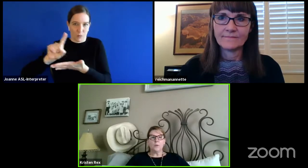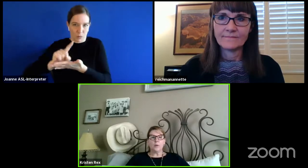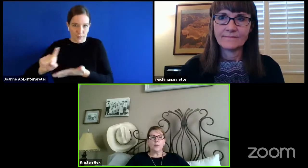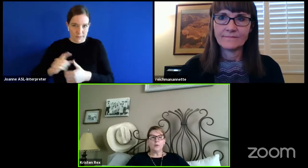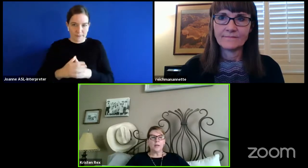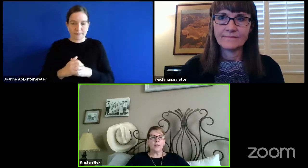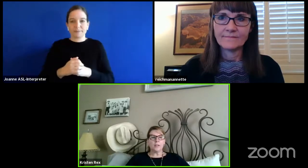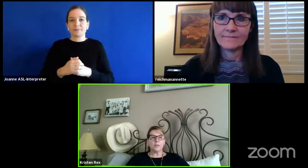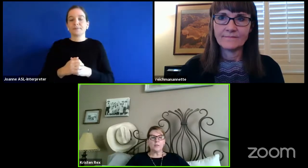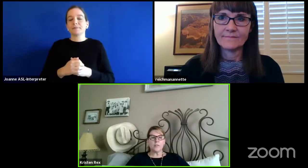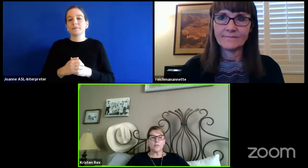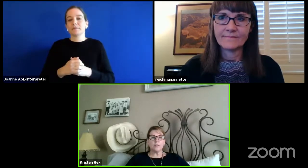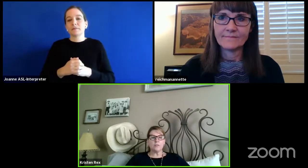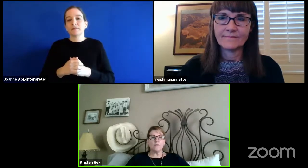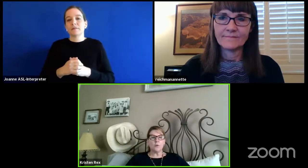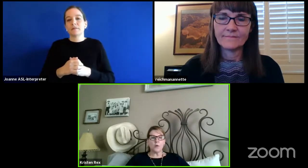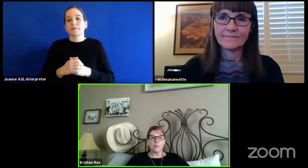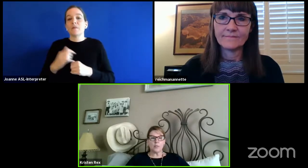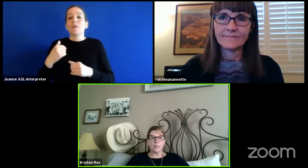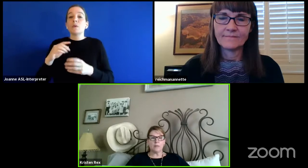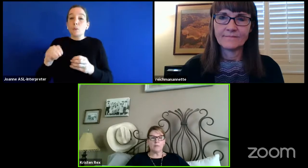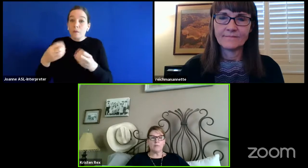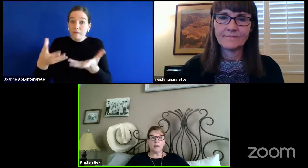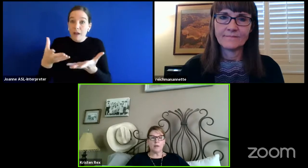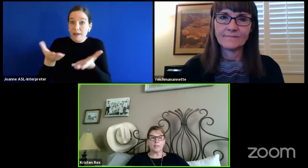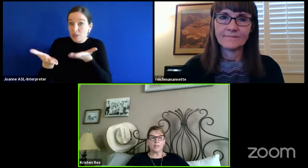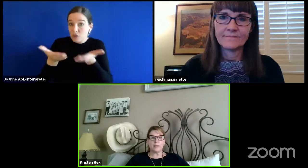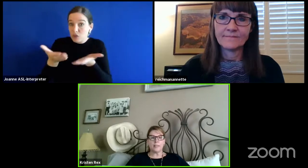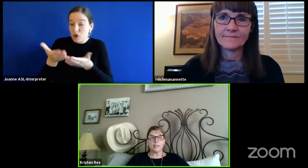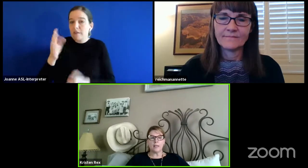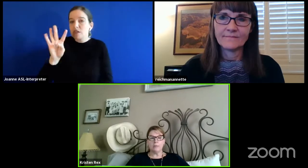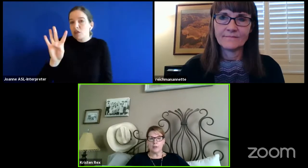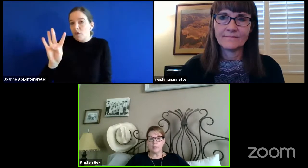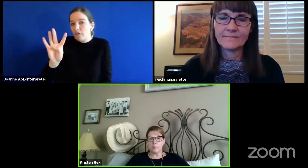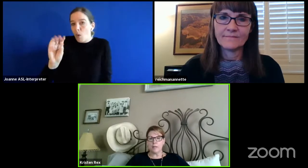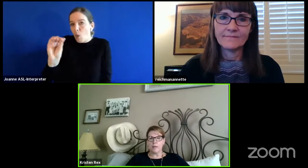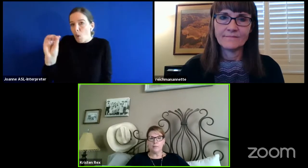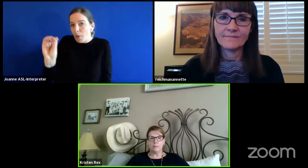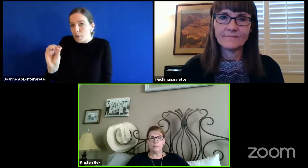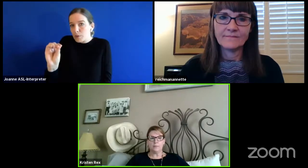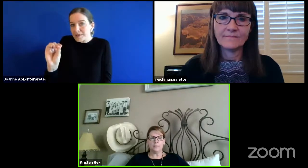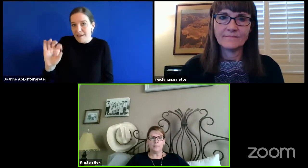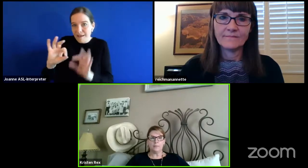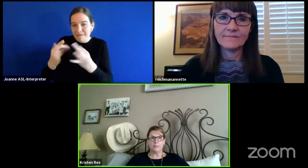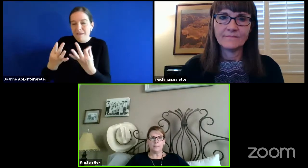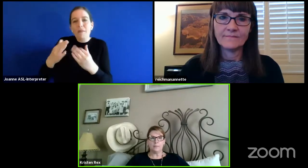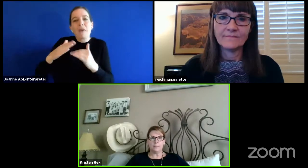We are providing services to 4% of the families at least every other week.